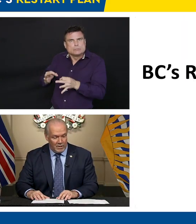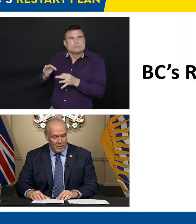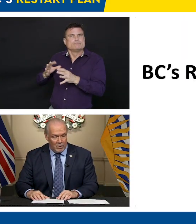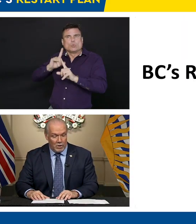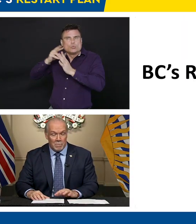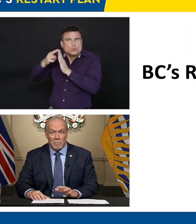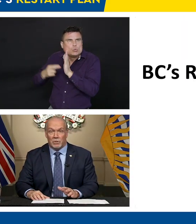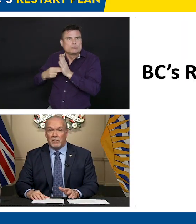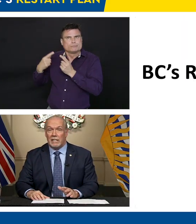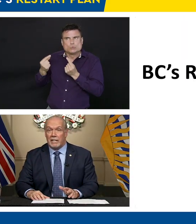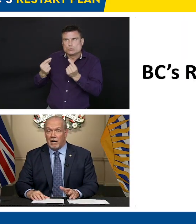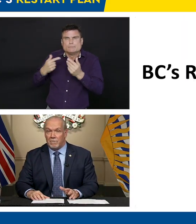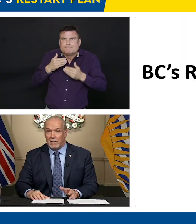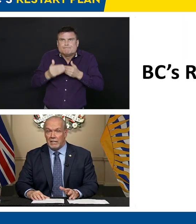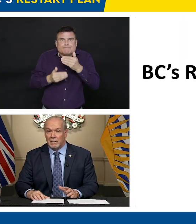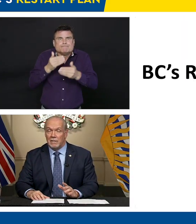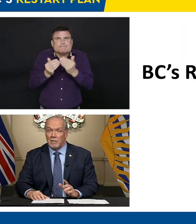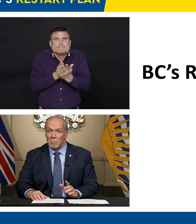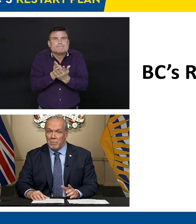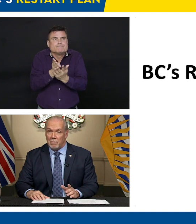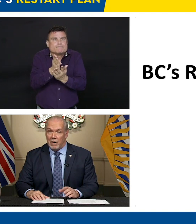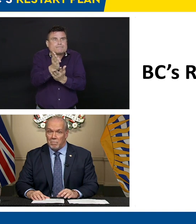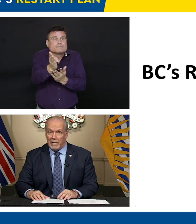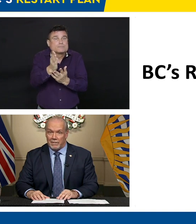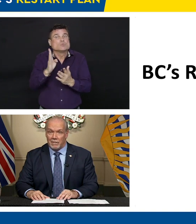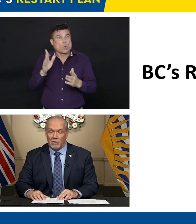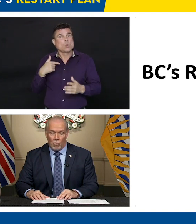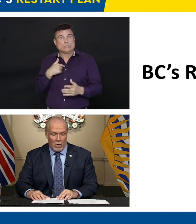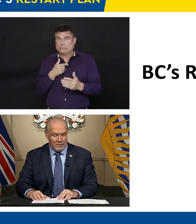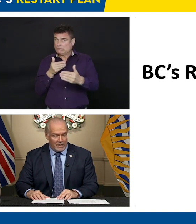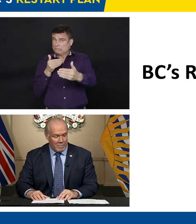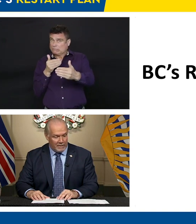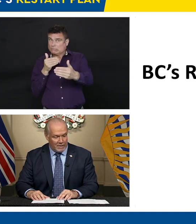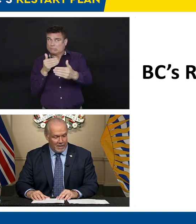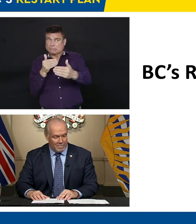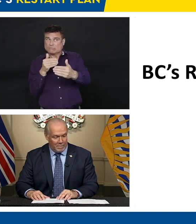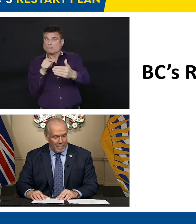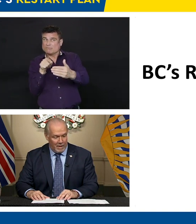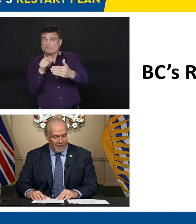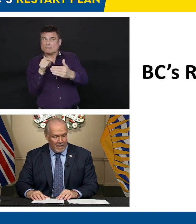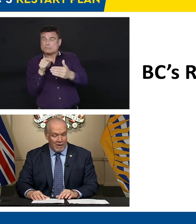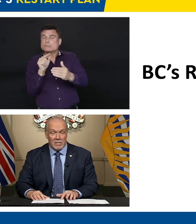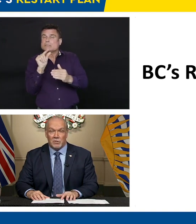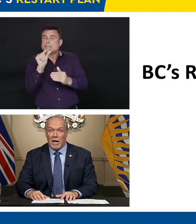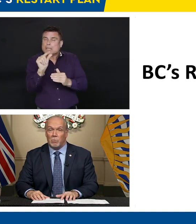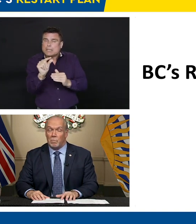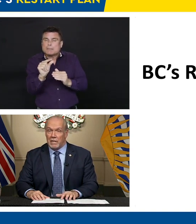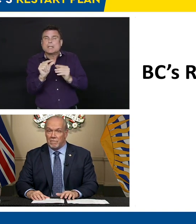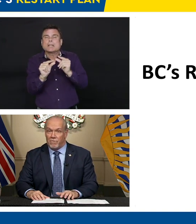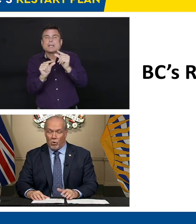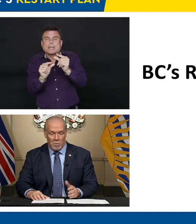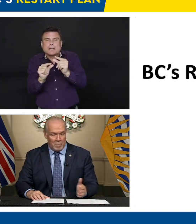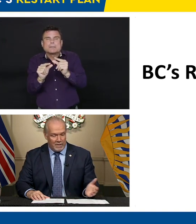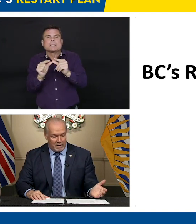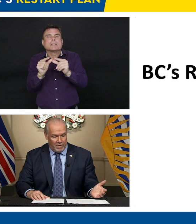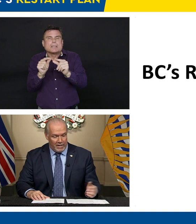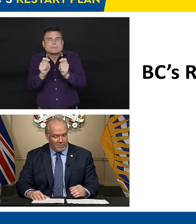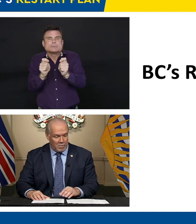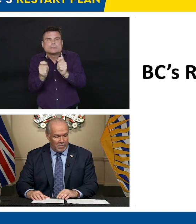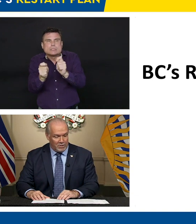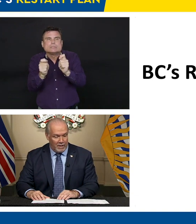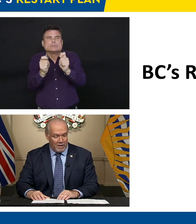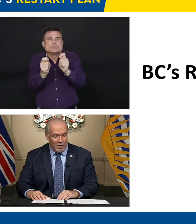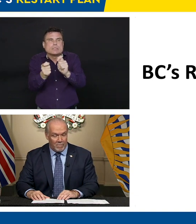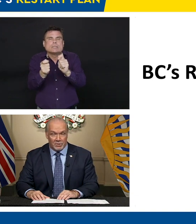switch. We're going to be proceeding carefully, bit by bit, one step at a time. Every step will be informed by the